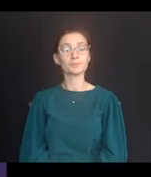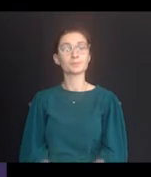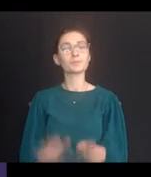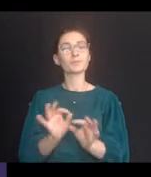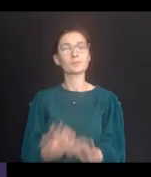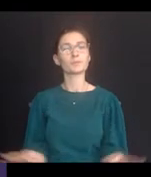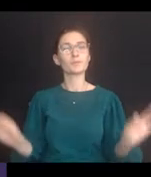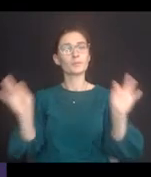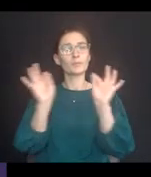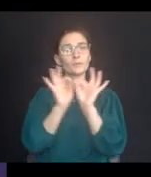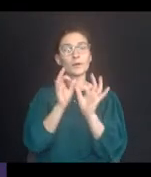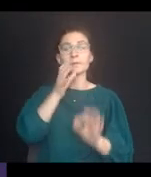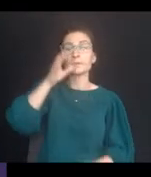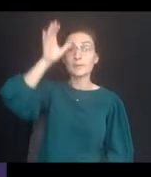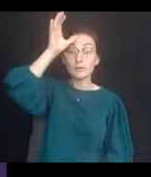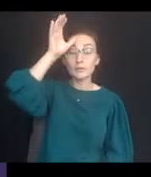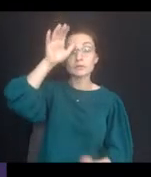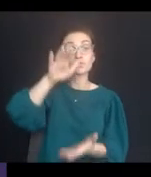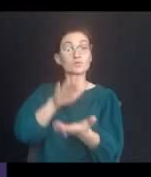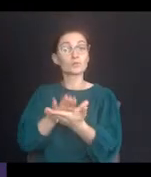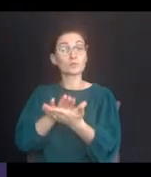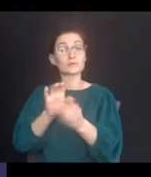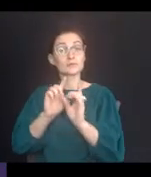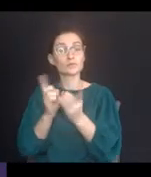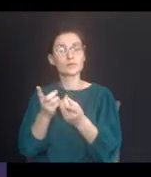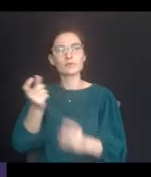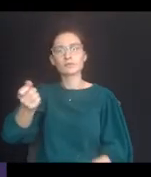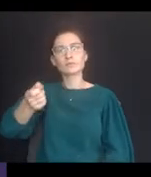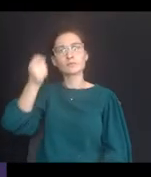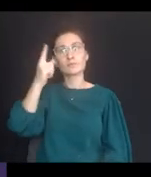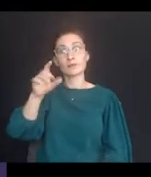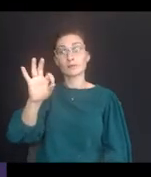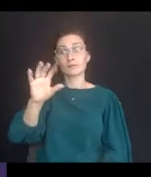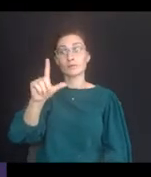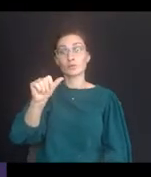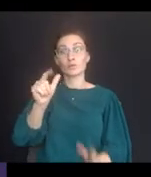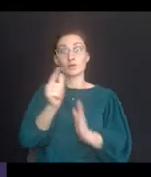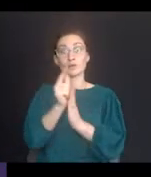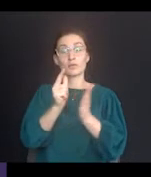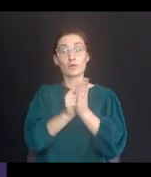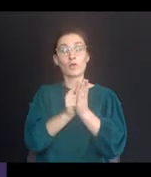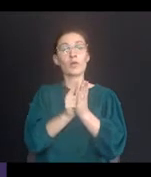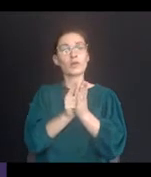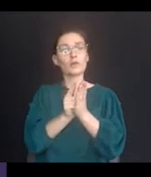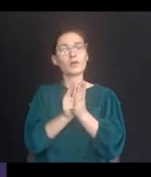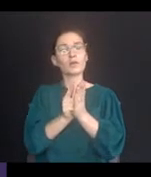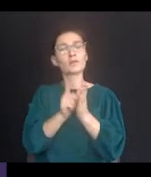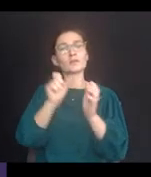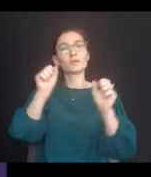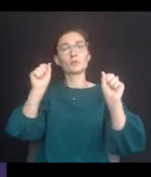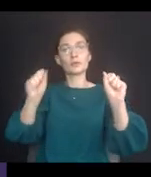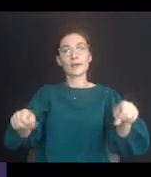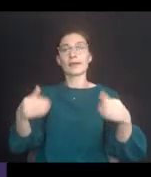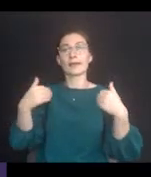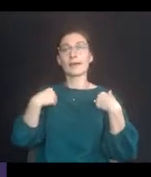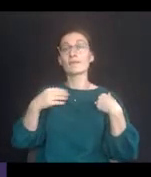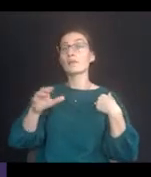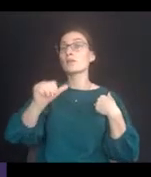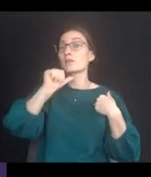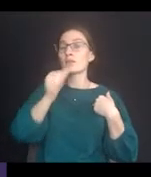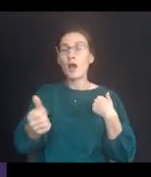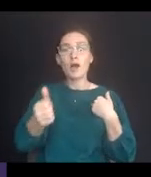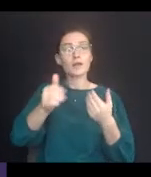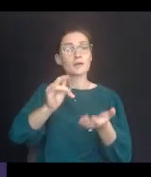It's important for parents and school districts to be aware that under Florida law, medical services can be delegated to non-medical personnel